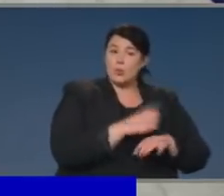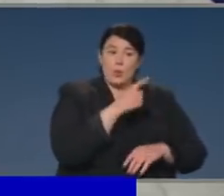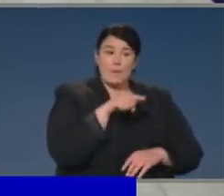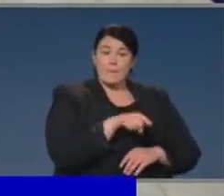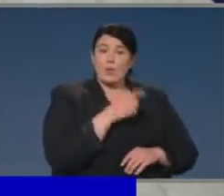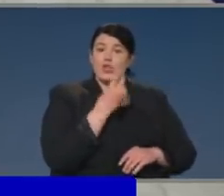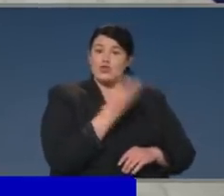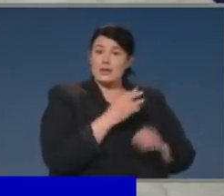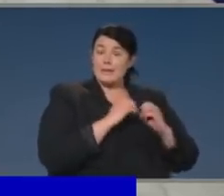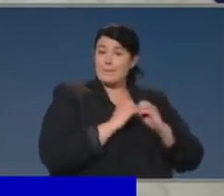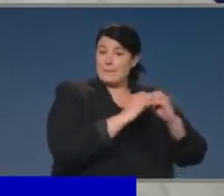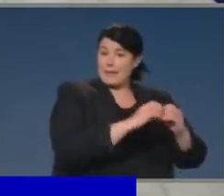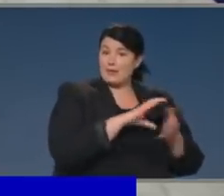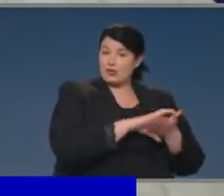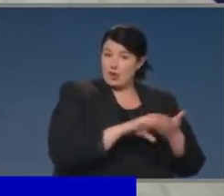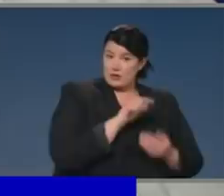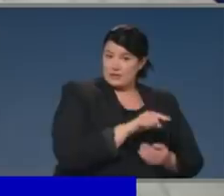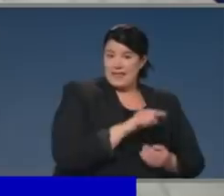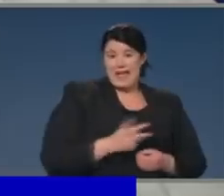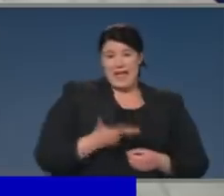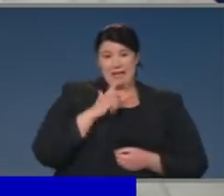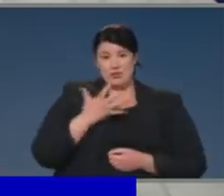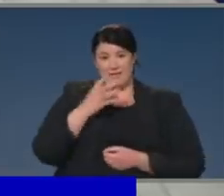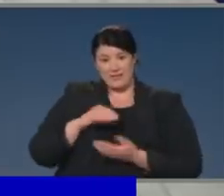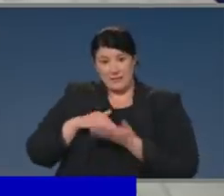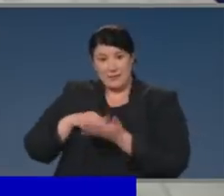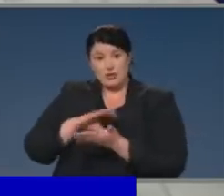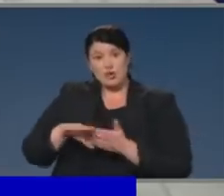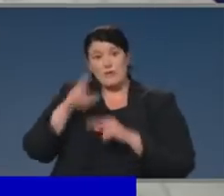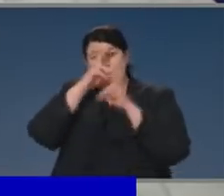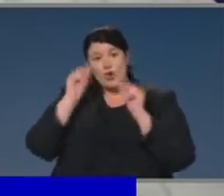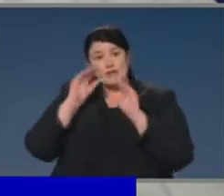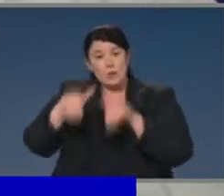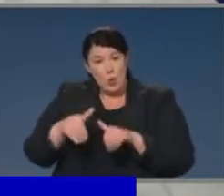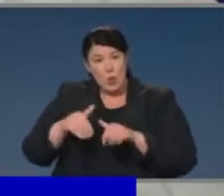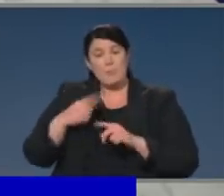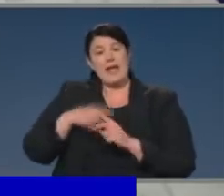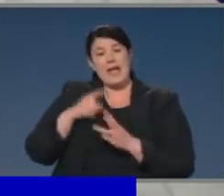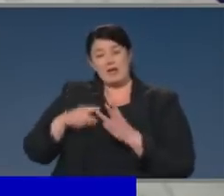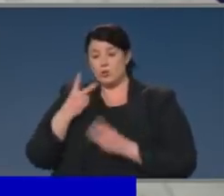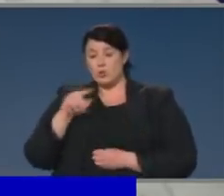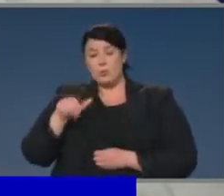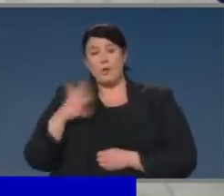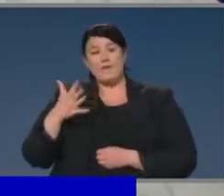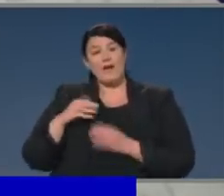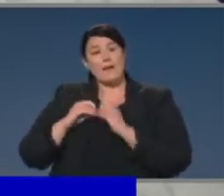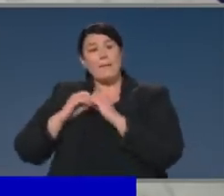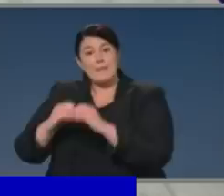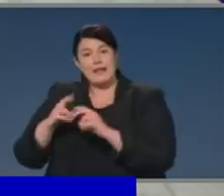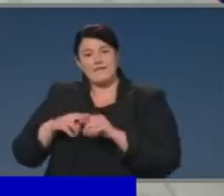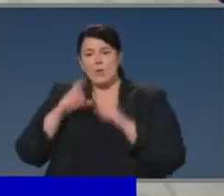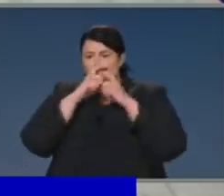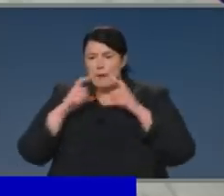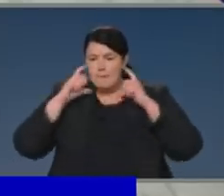billion, $850 million for aged care, and $2.5 billion for PPE.